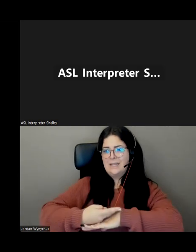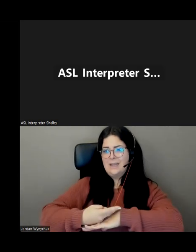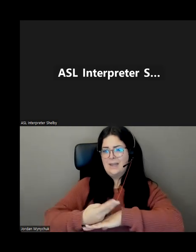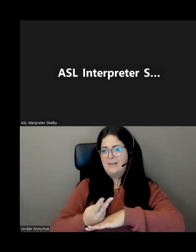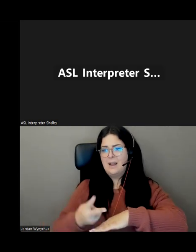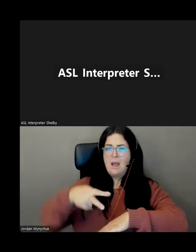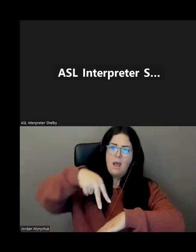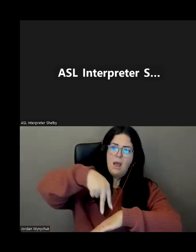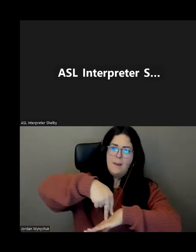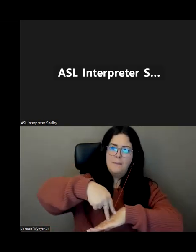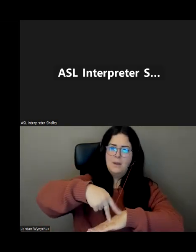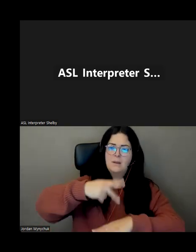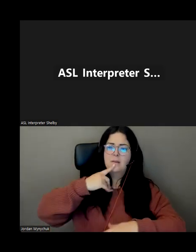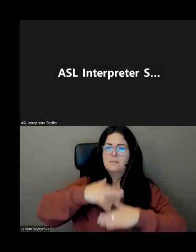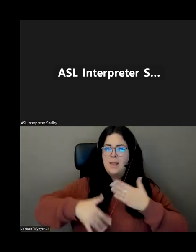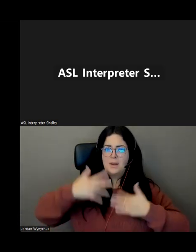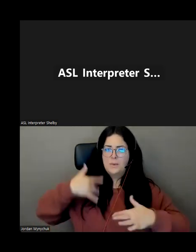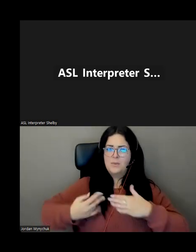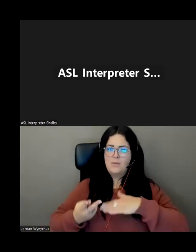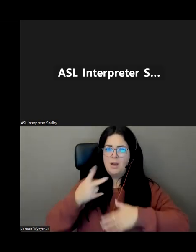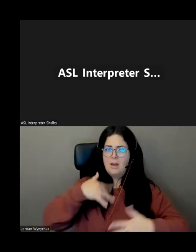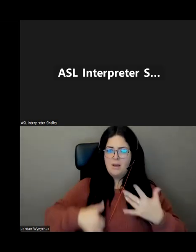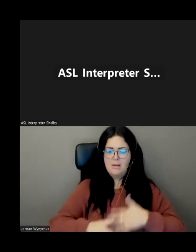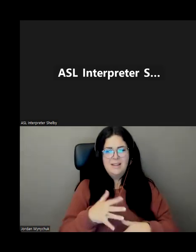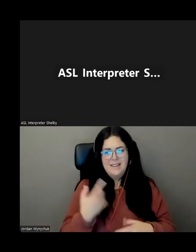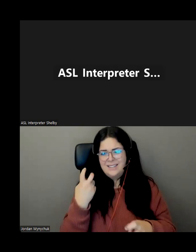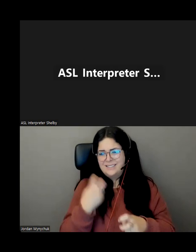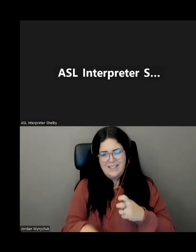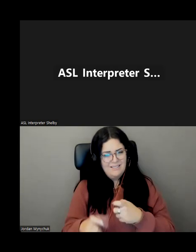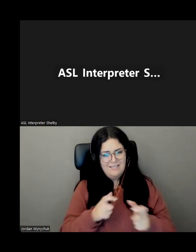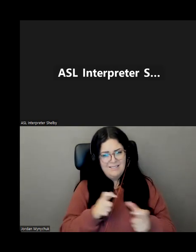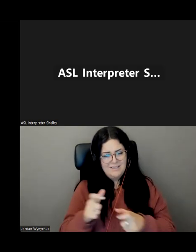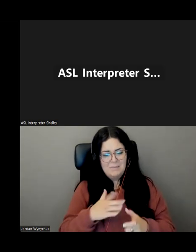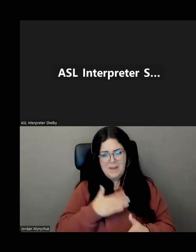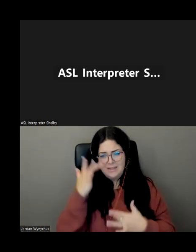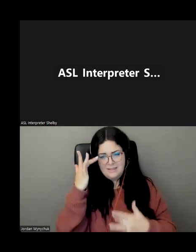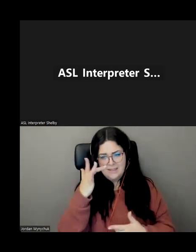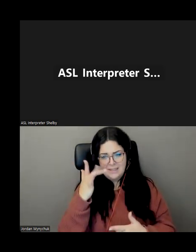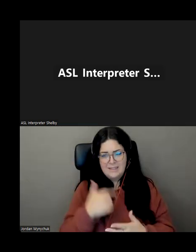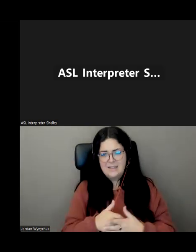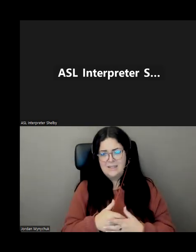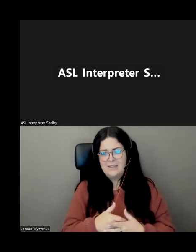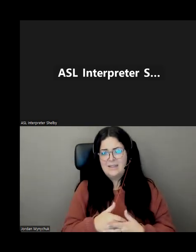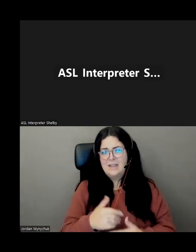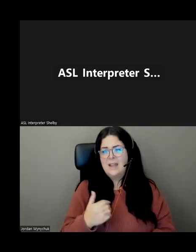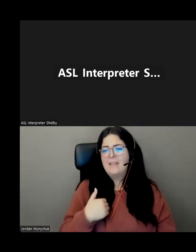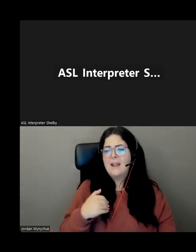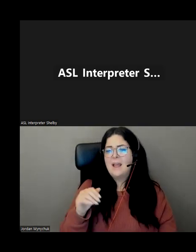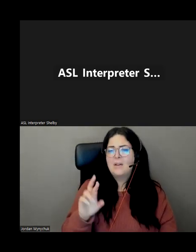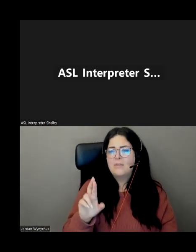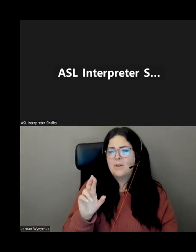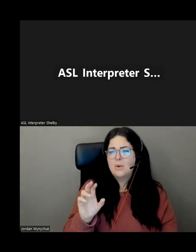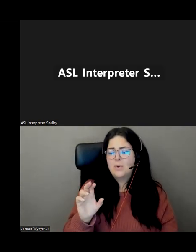a very very uh difficult condition to manage on top of that i have a annoying comorbidity of it called ray nodes